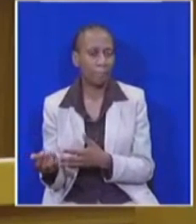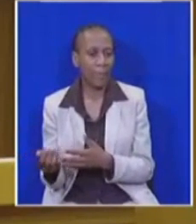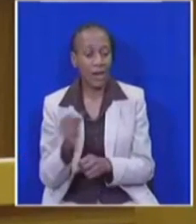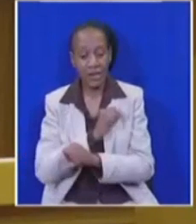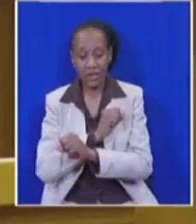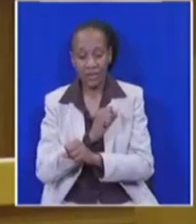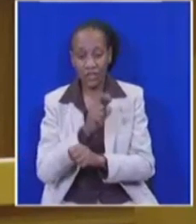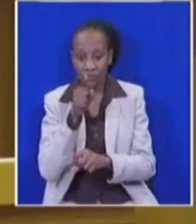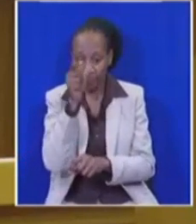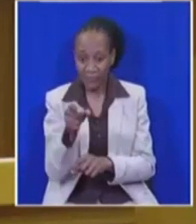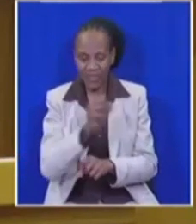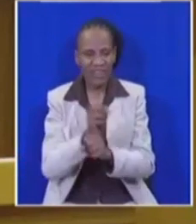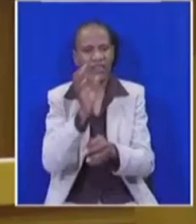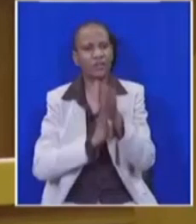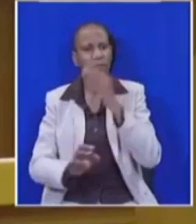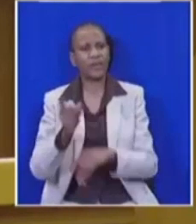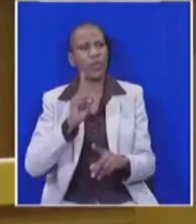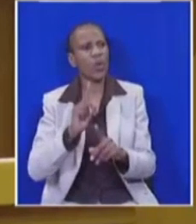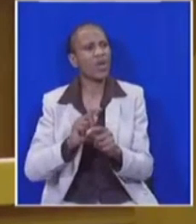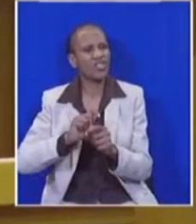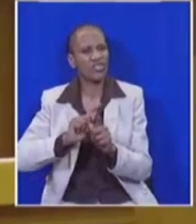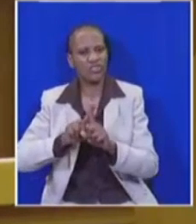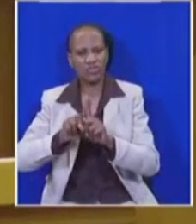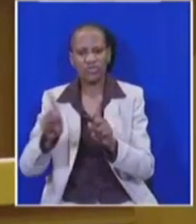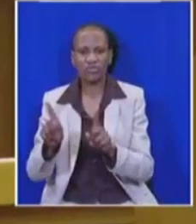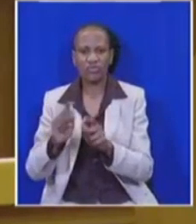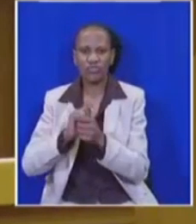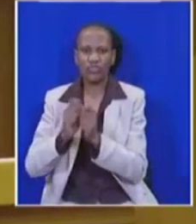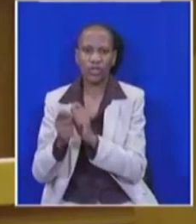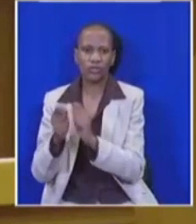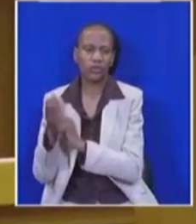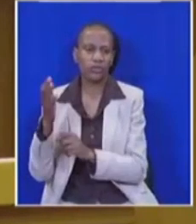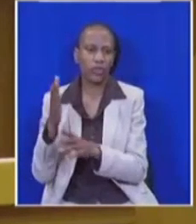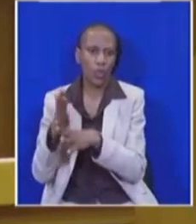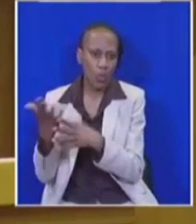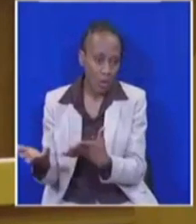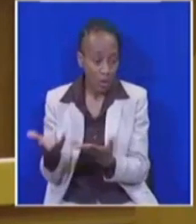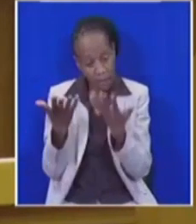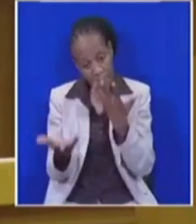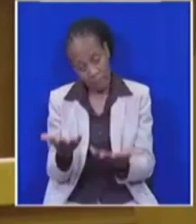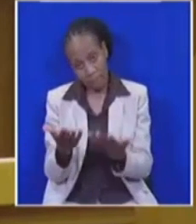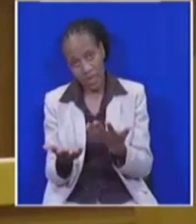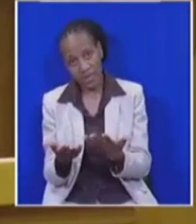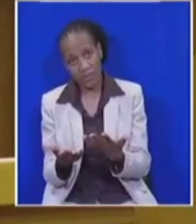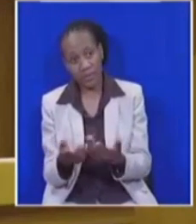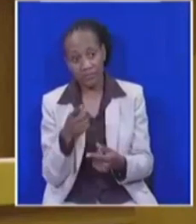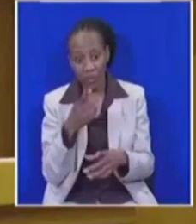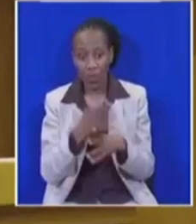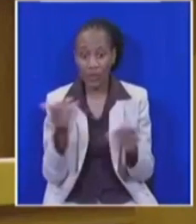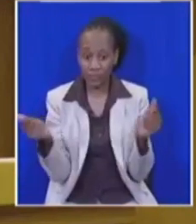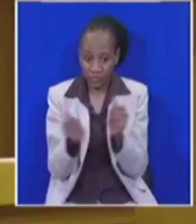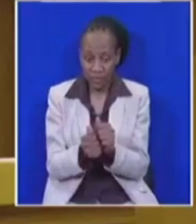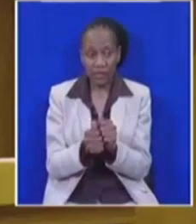for what is seen as a demotion, the ineluctable conclusion is unfortunately that Ms. Mkobani is on the payroll of the State Security Agency.